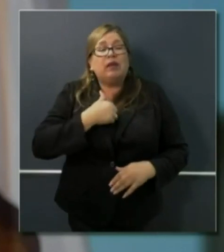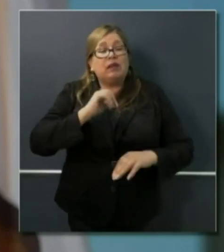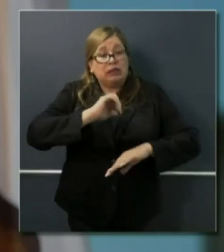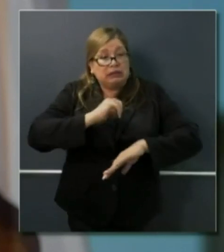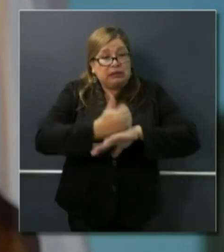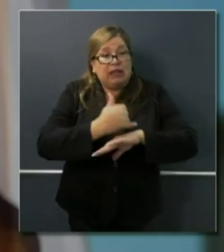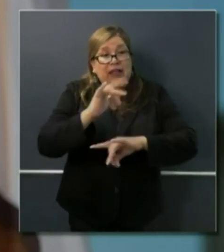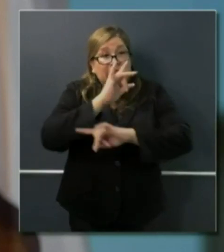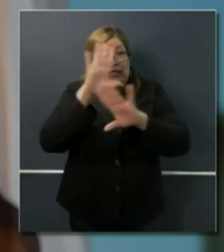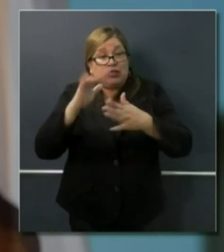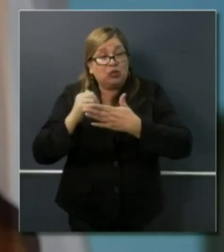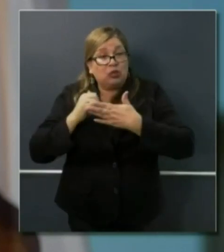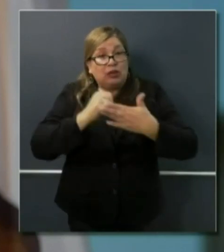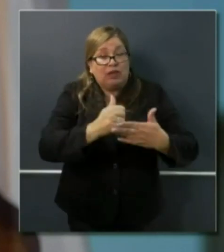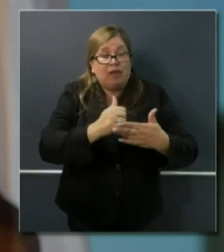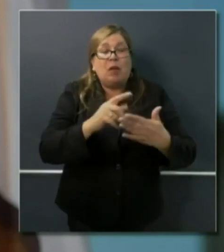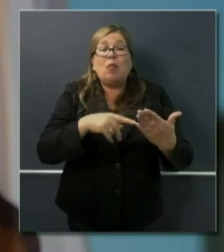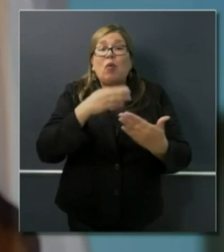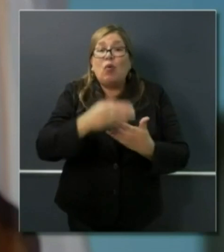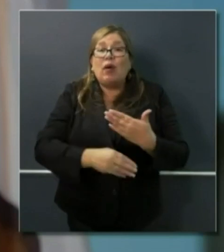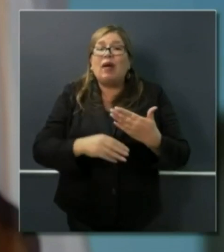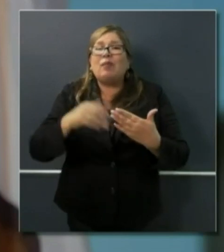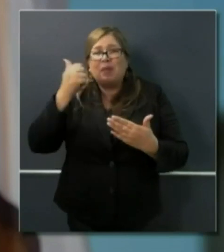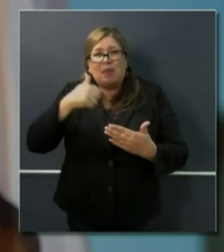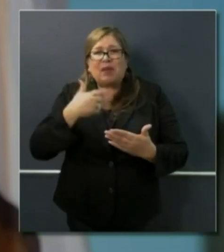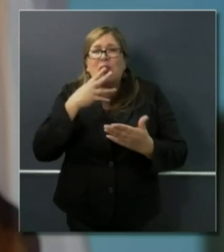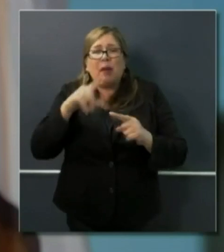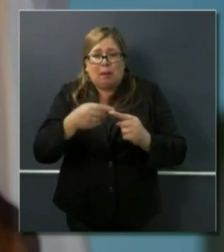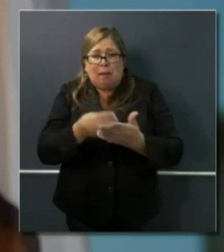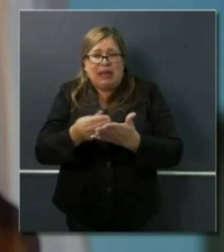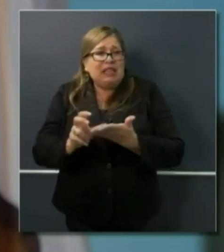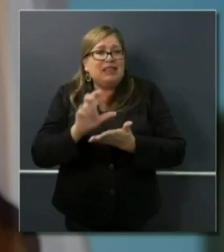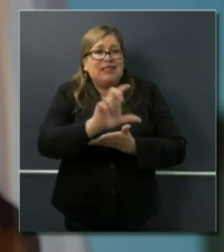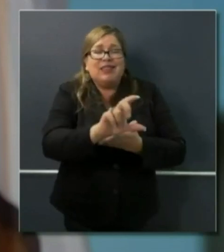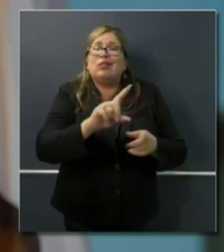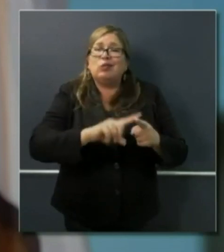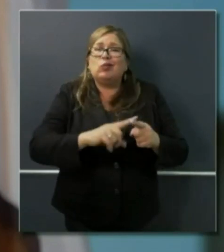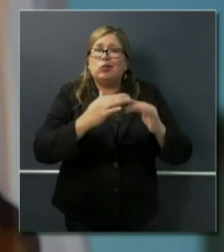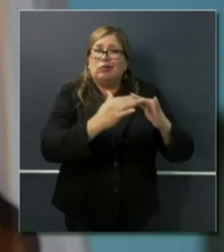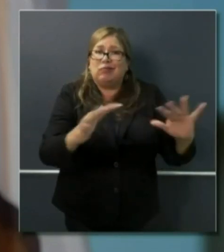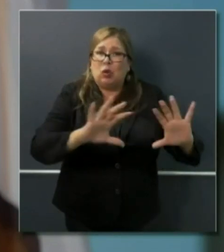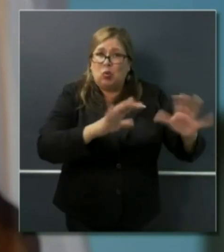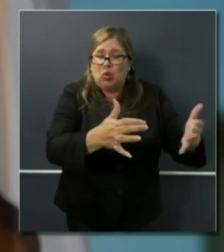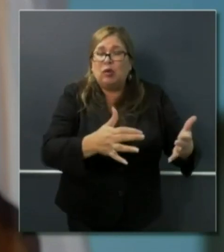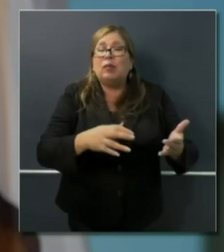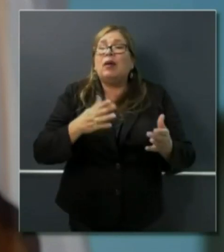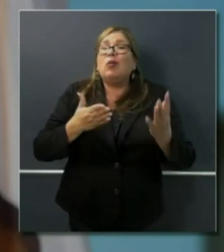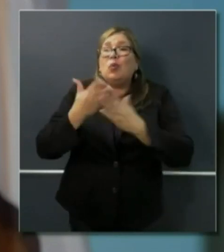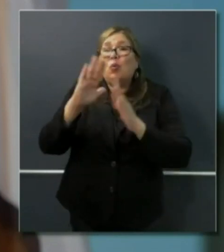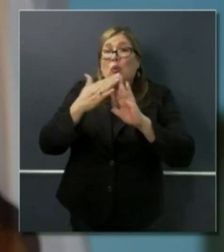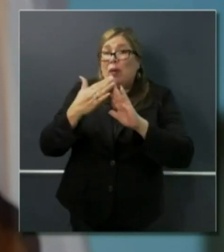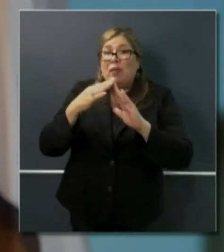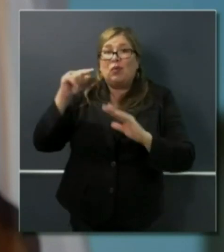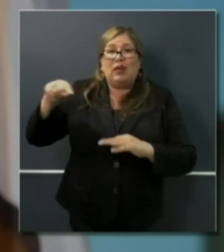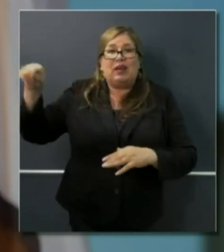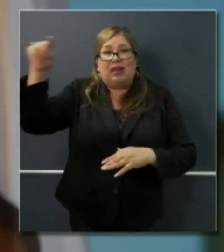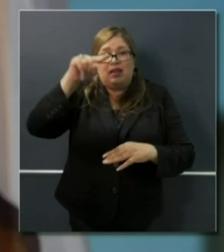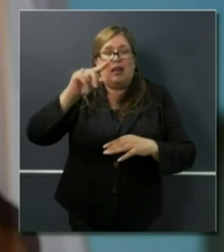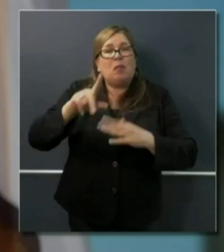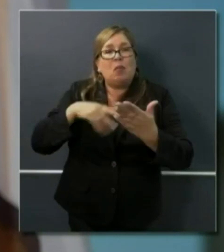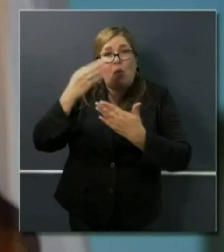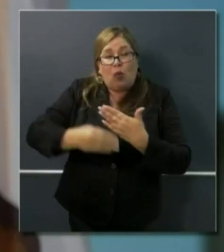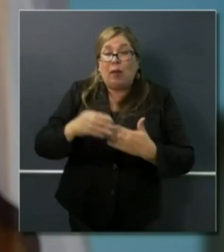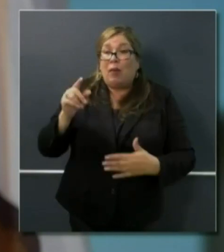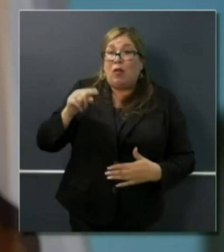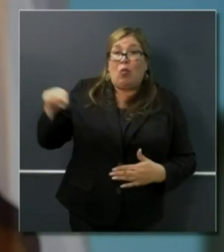relief program through community-based organizations geographically dispersed throughout the state of California. They will collect the